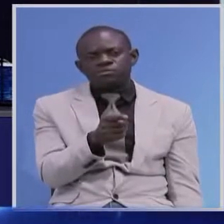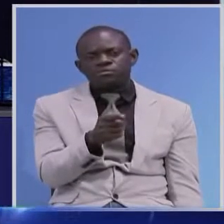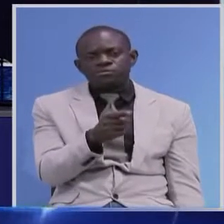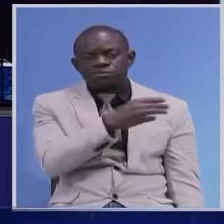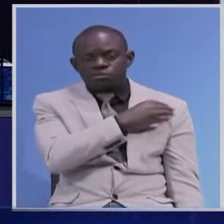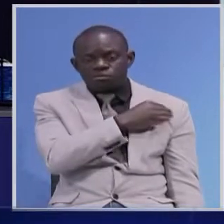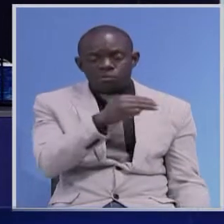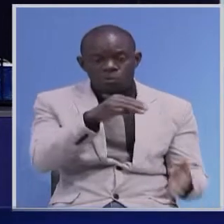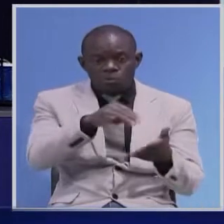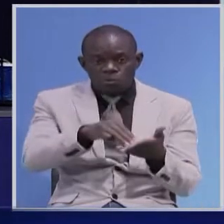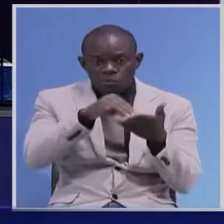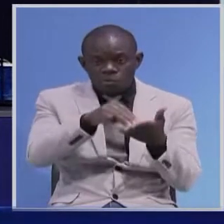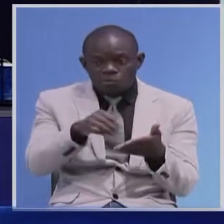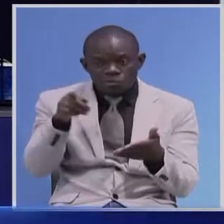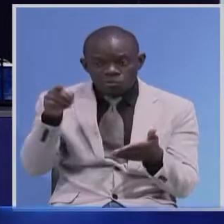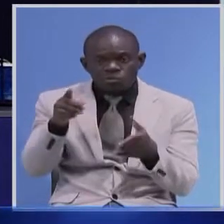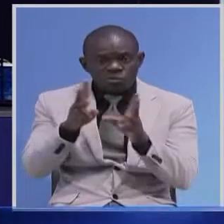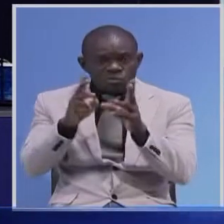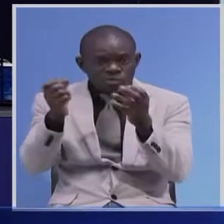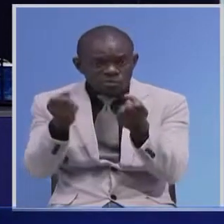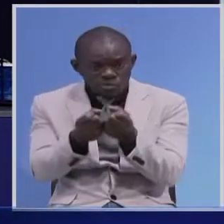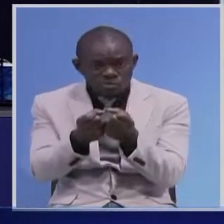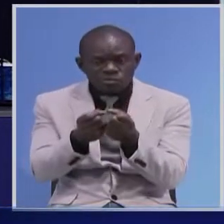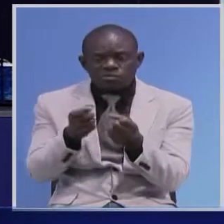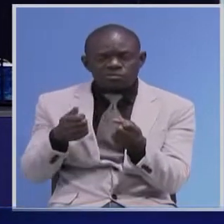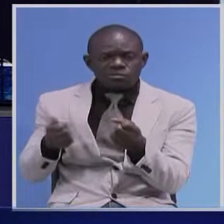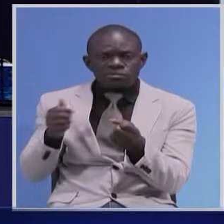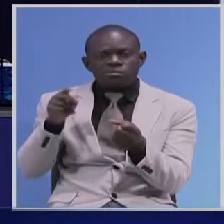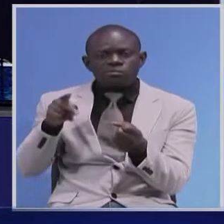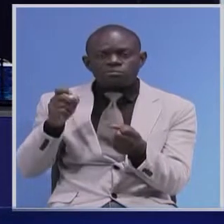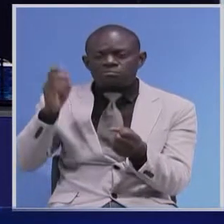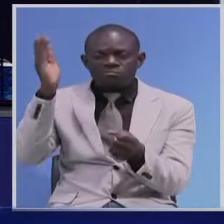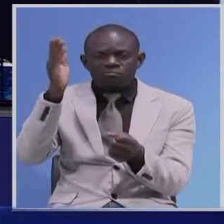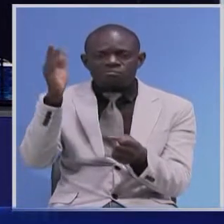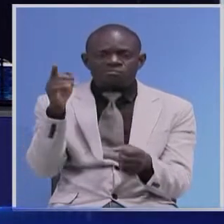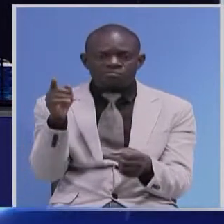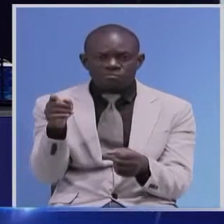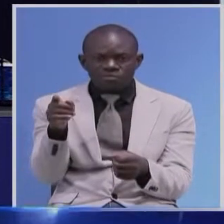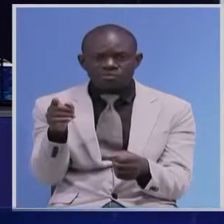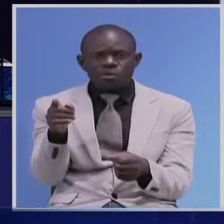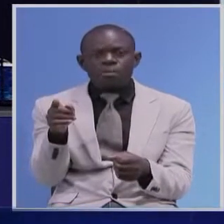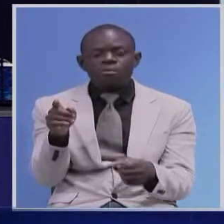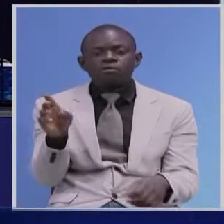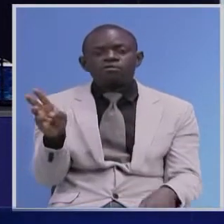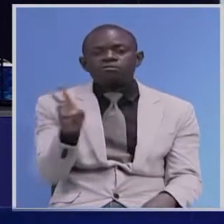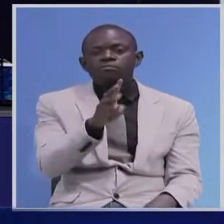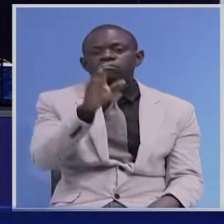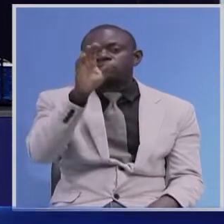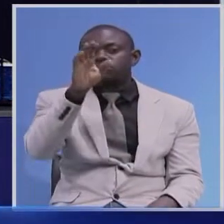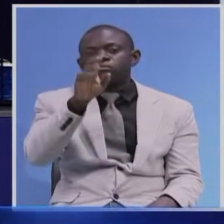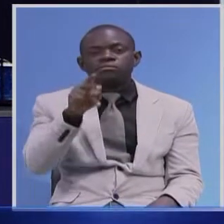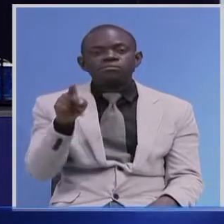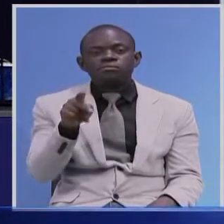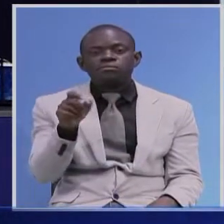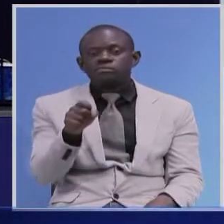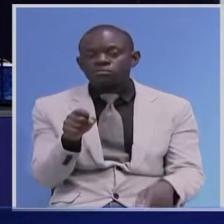Mongu and the launch of the manuals. Meanwhile, Western Province Permanent Secretary Danny Wakali implored the